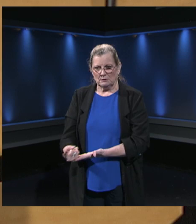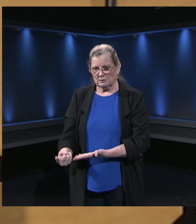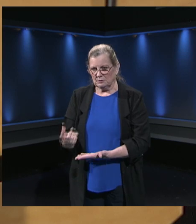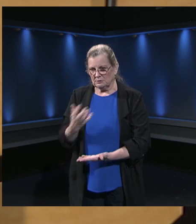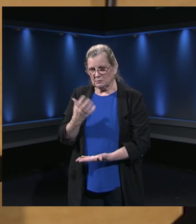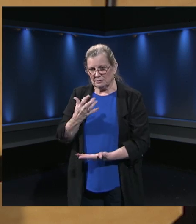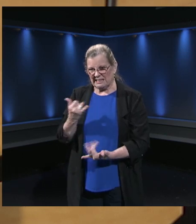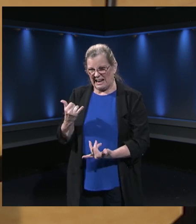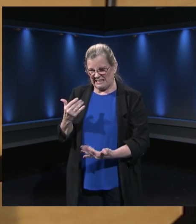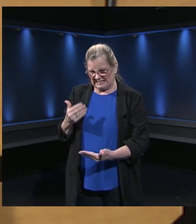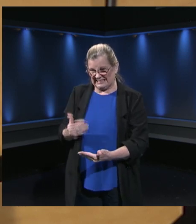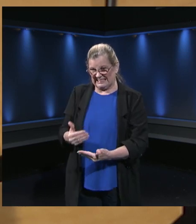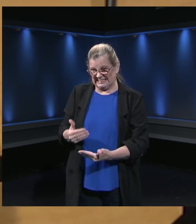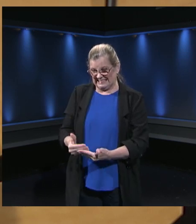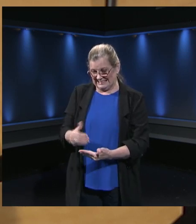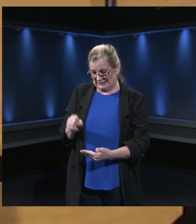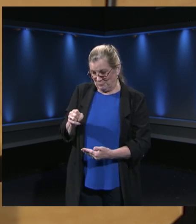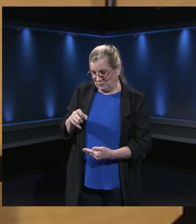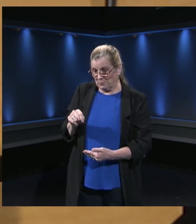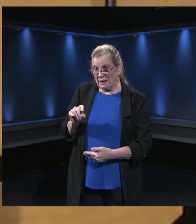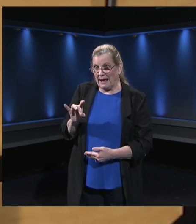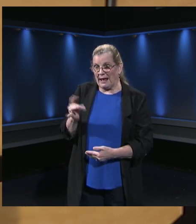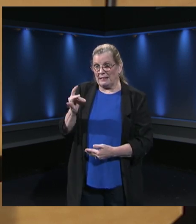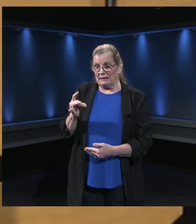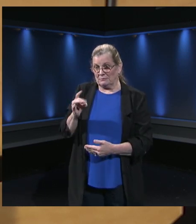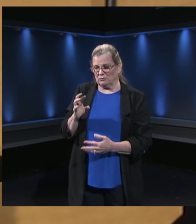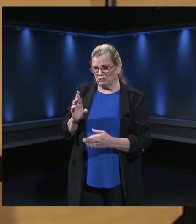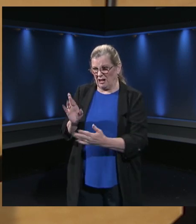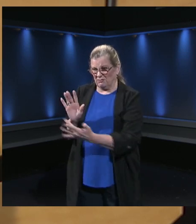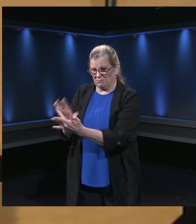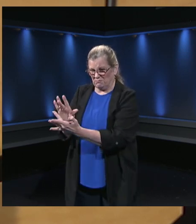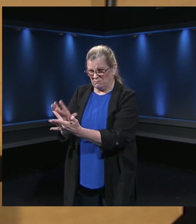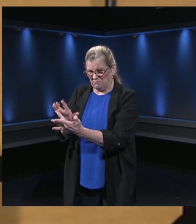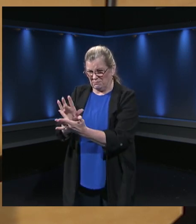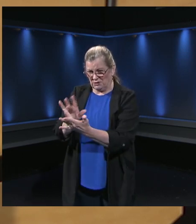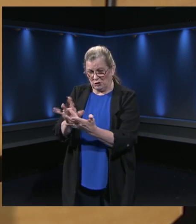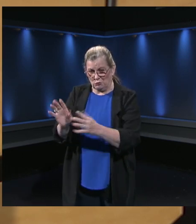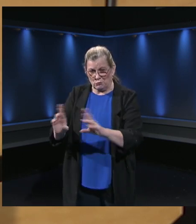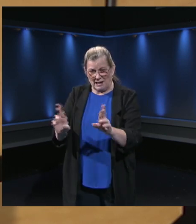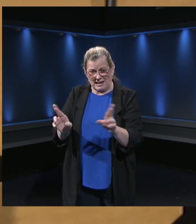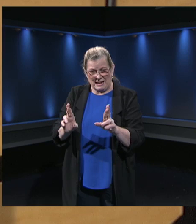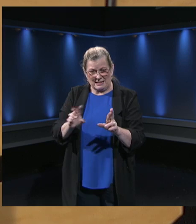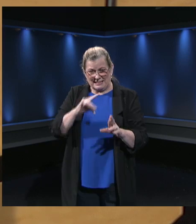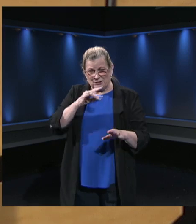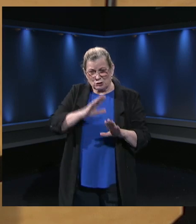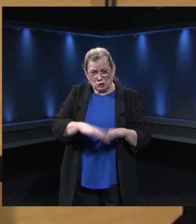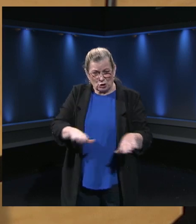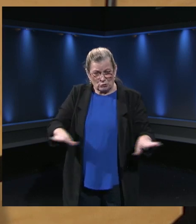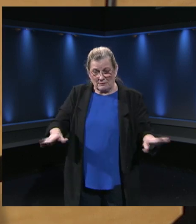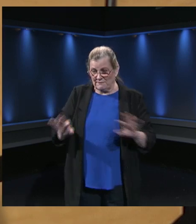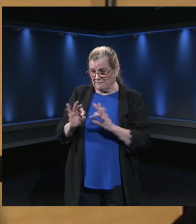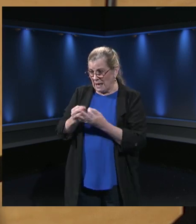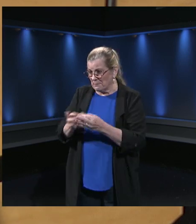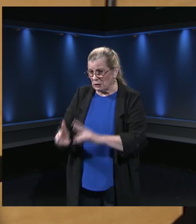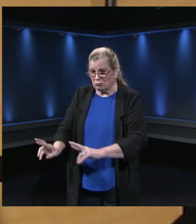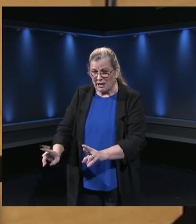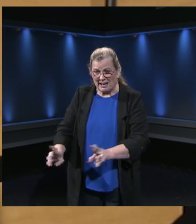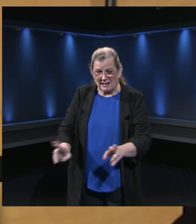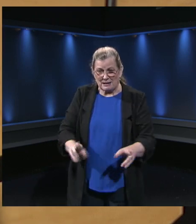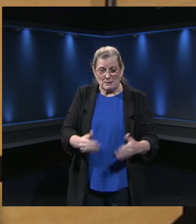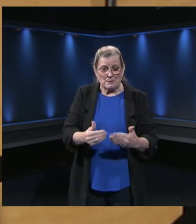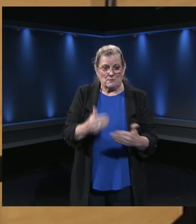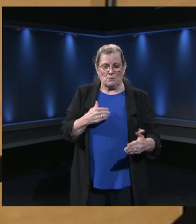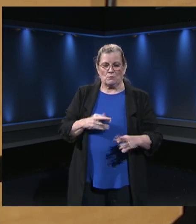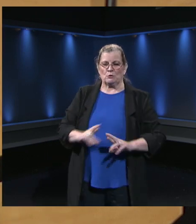effort to make sure we're reaching every kid and accounting for every child, every family before we start on September 8th.